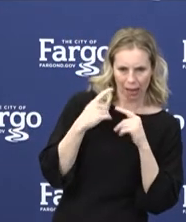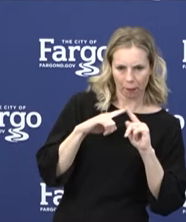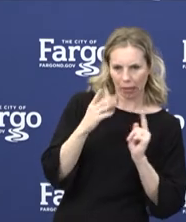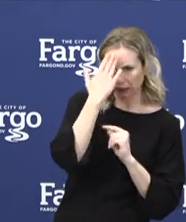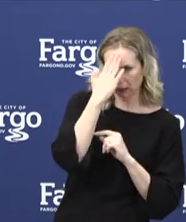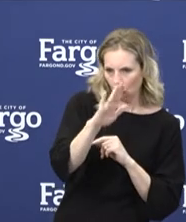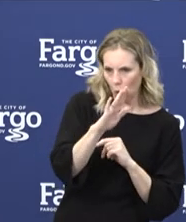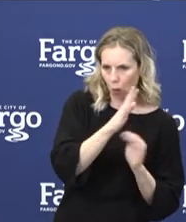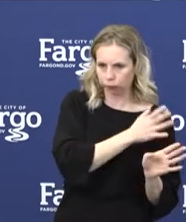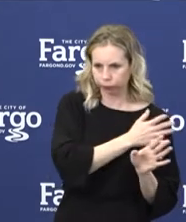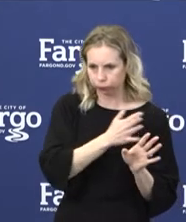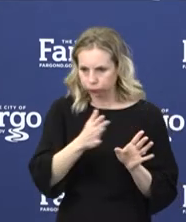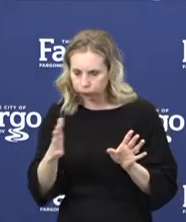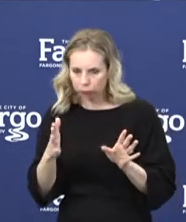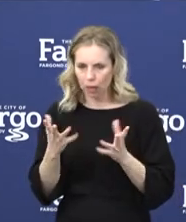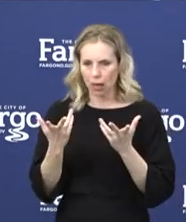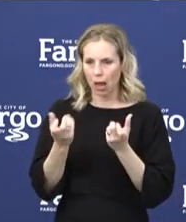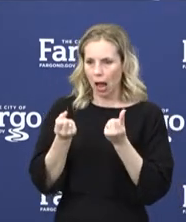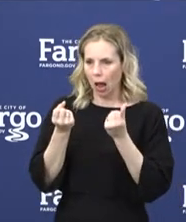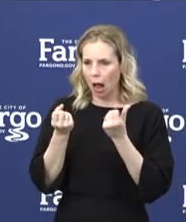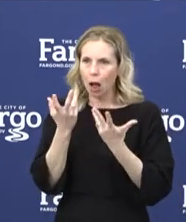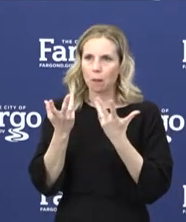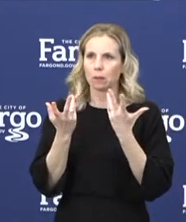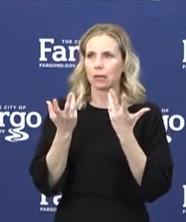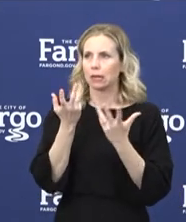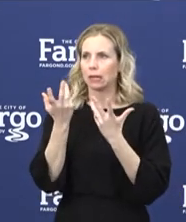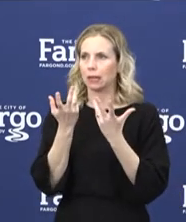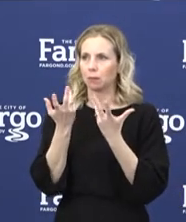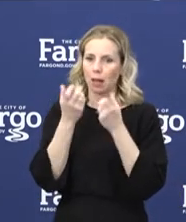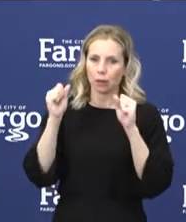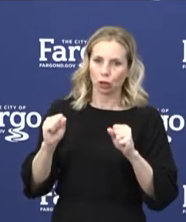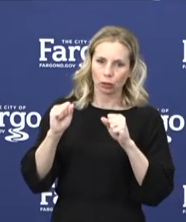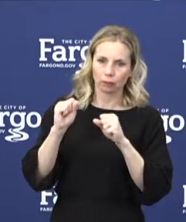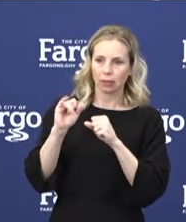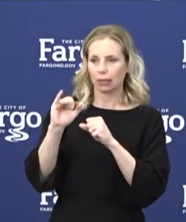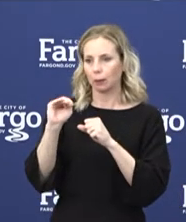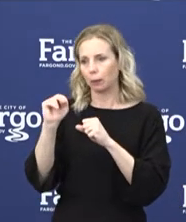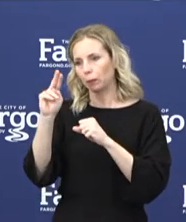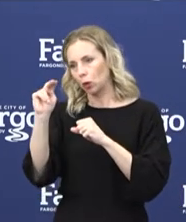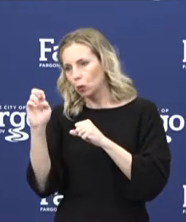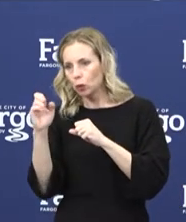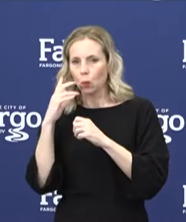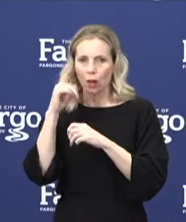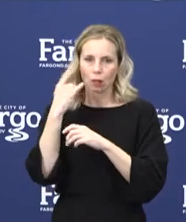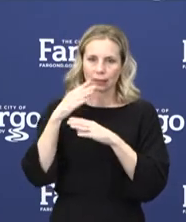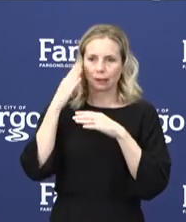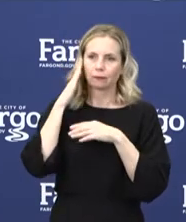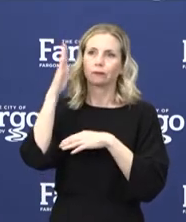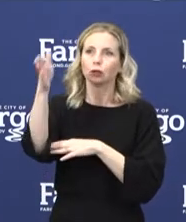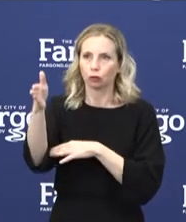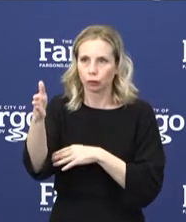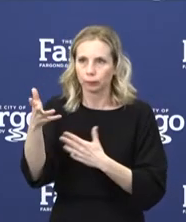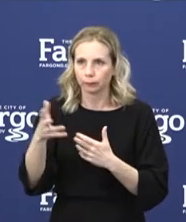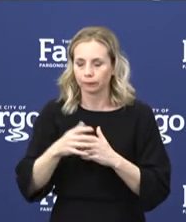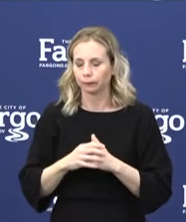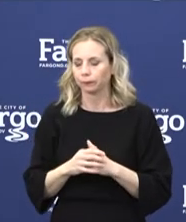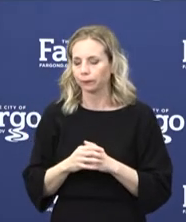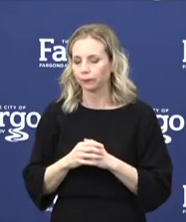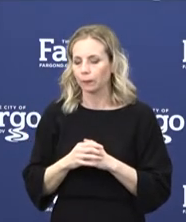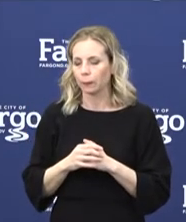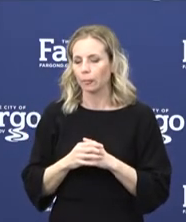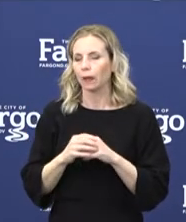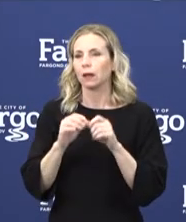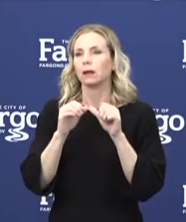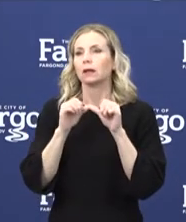outbreak and pandemic and how to best manage it long term. Continuing to developing other